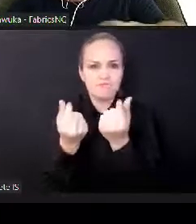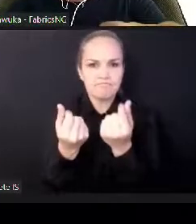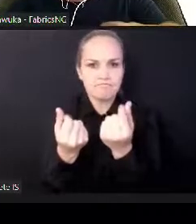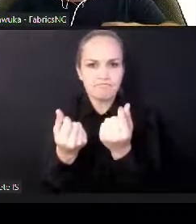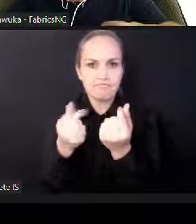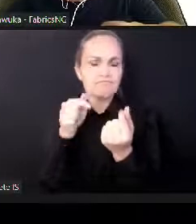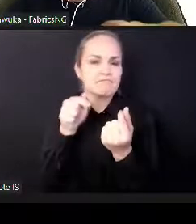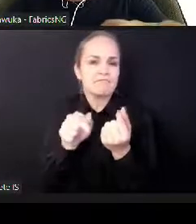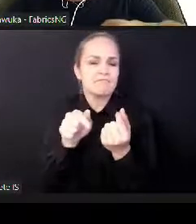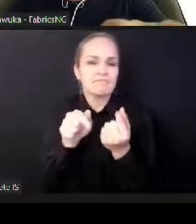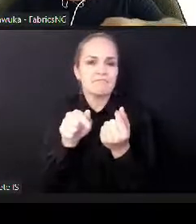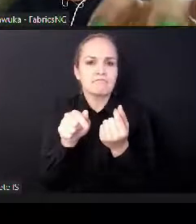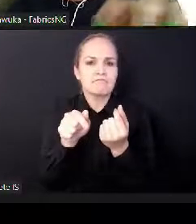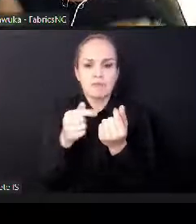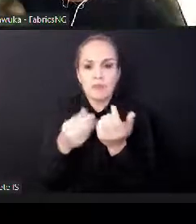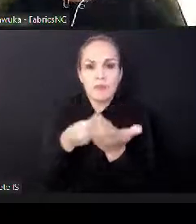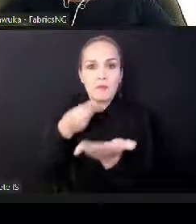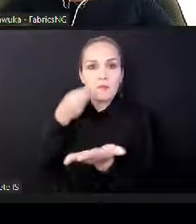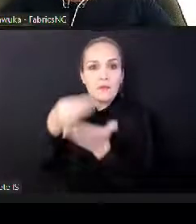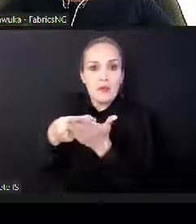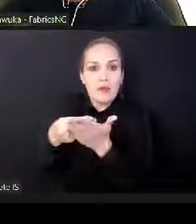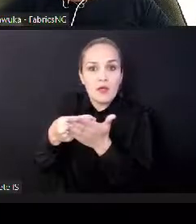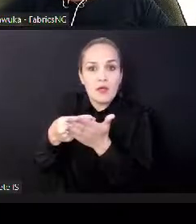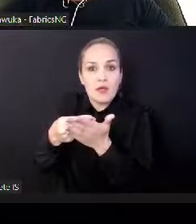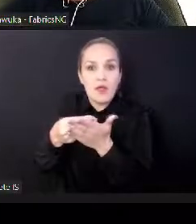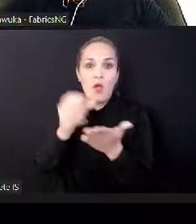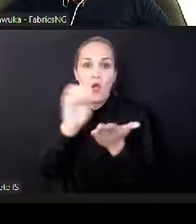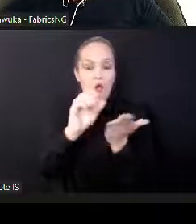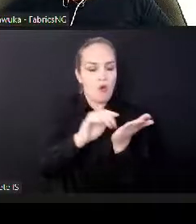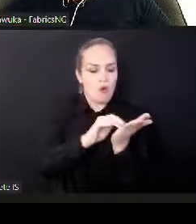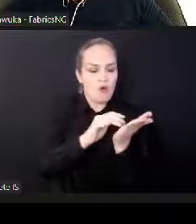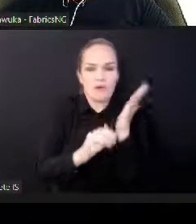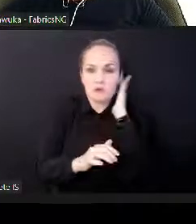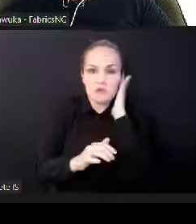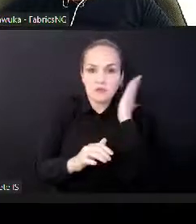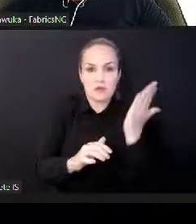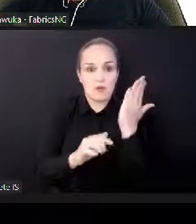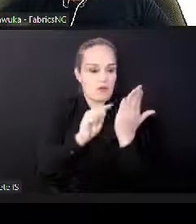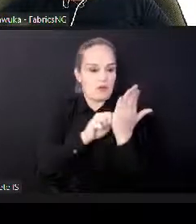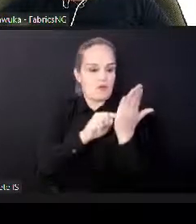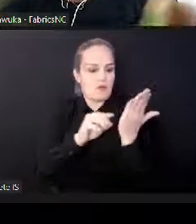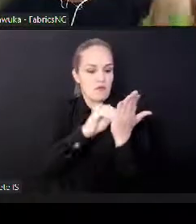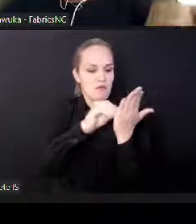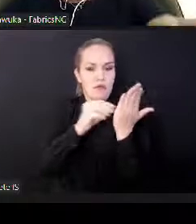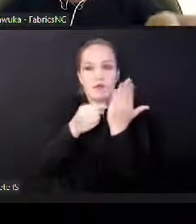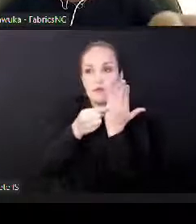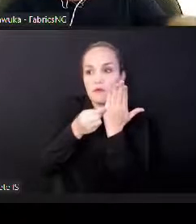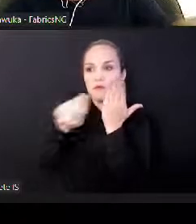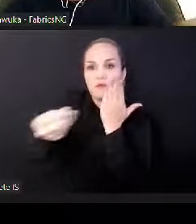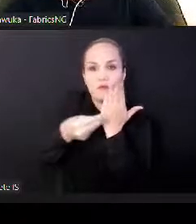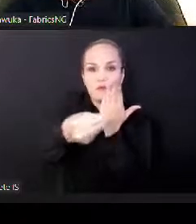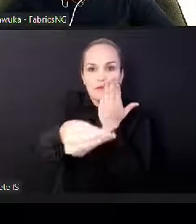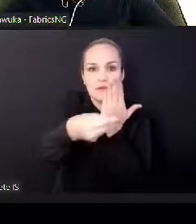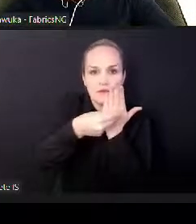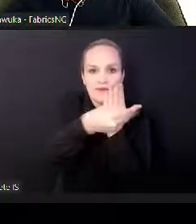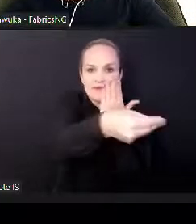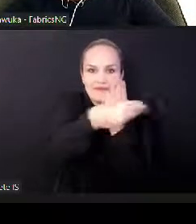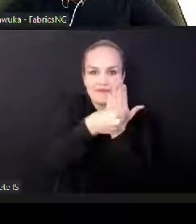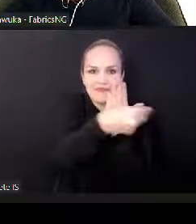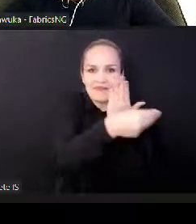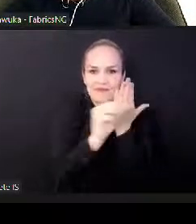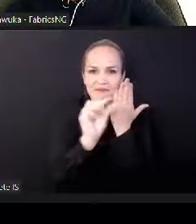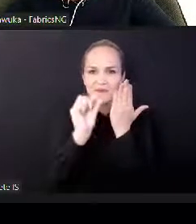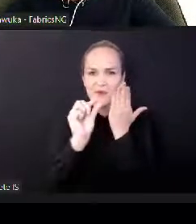getways are important. We also think that distribution platforms shouldn't be only the Netflix